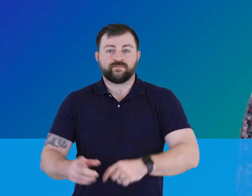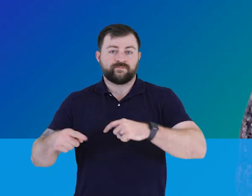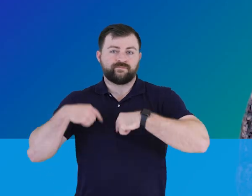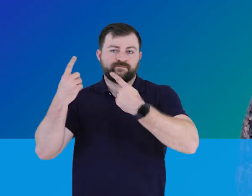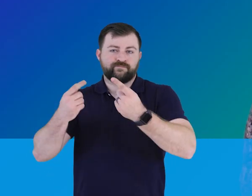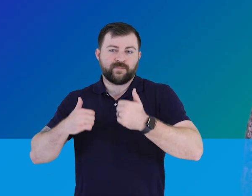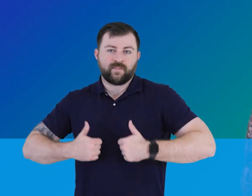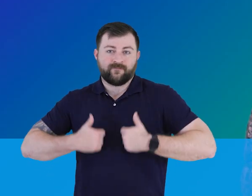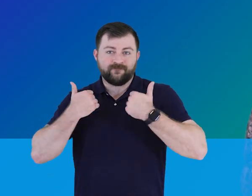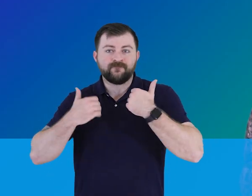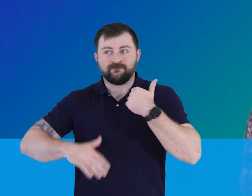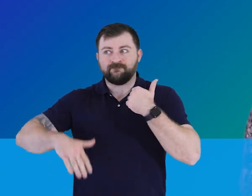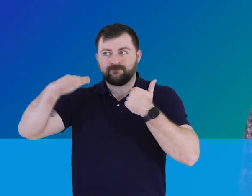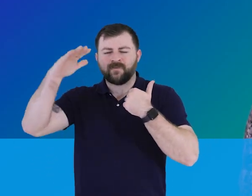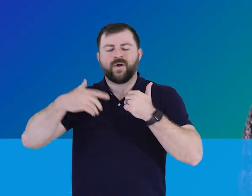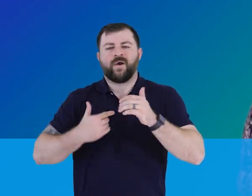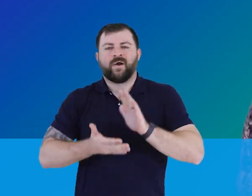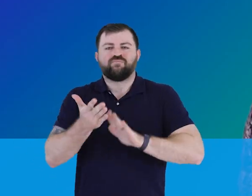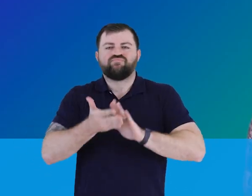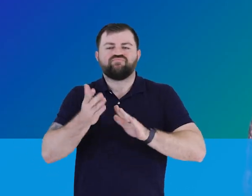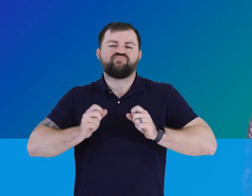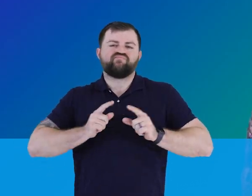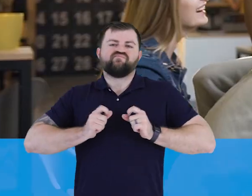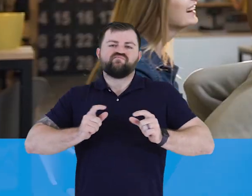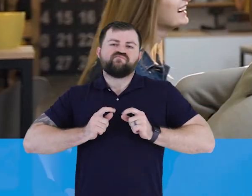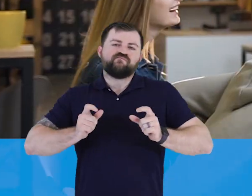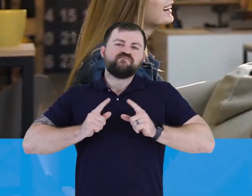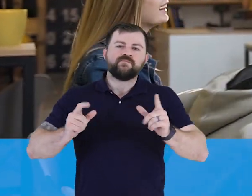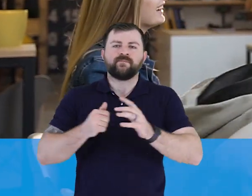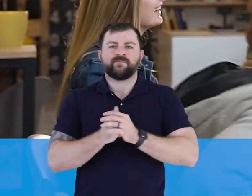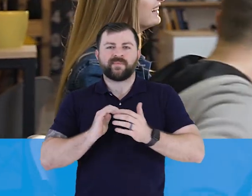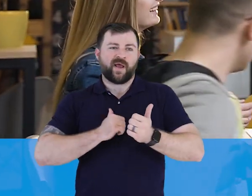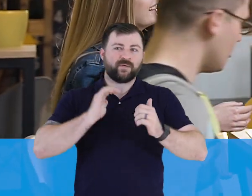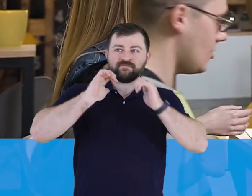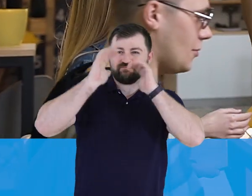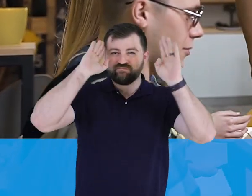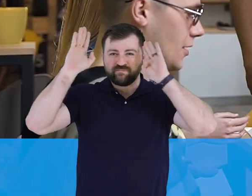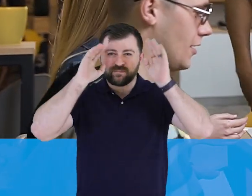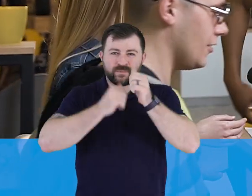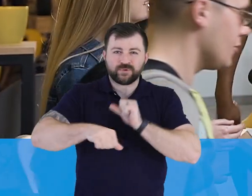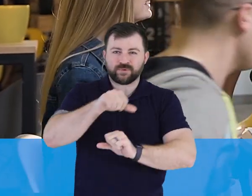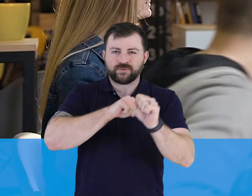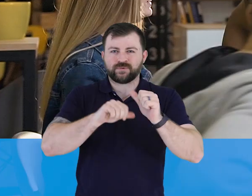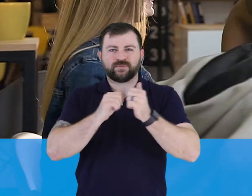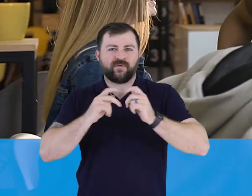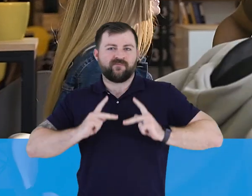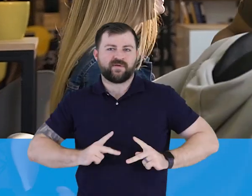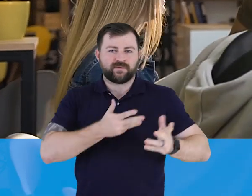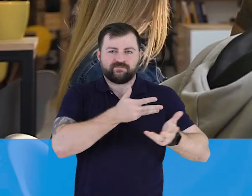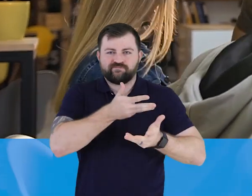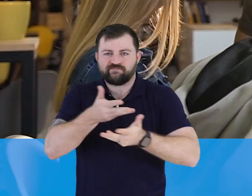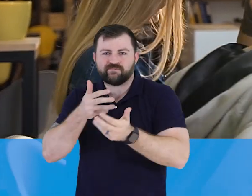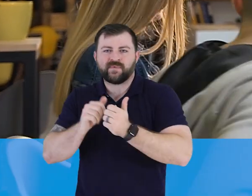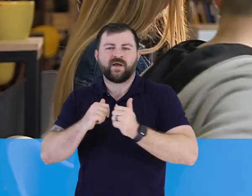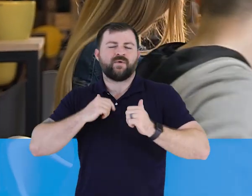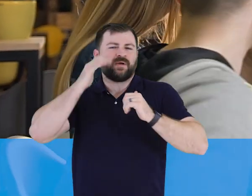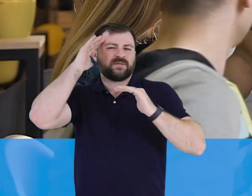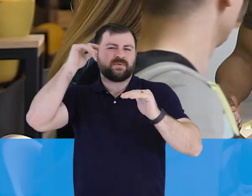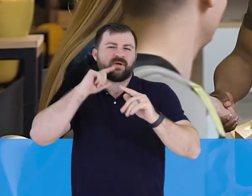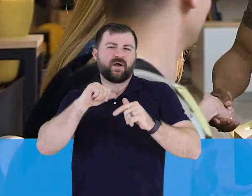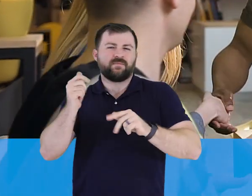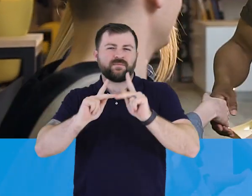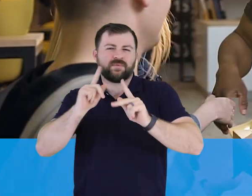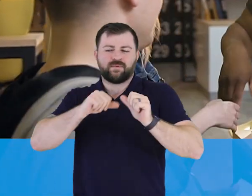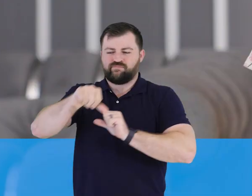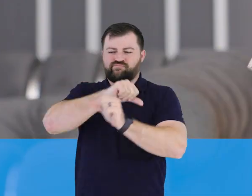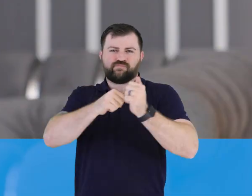Most of our lives we're running on autopilot in how we greet each other, how we physically interact and how we expect others